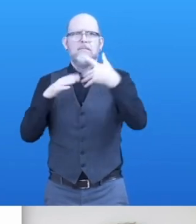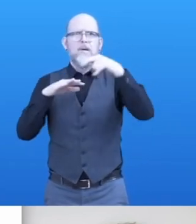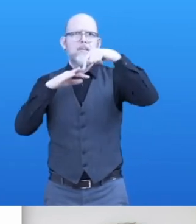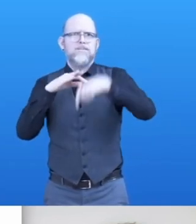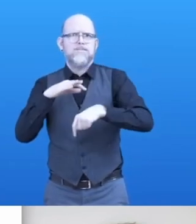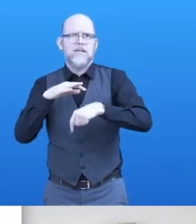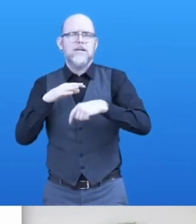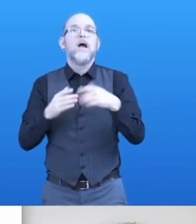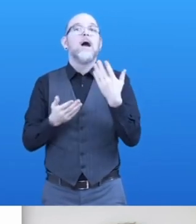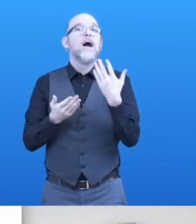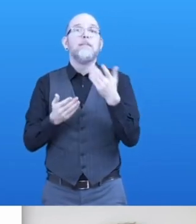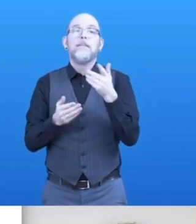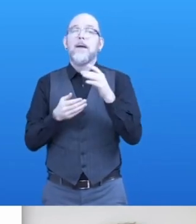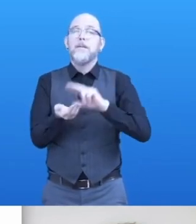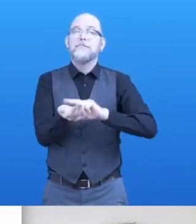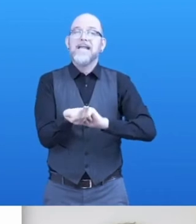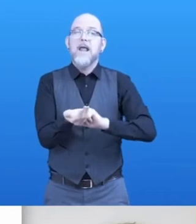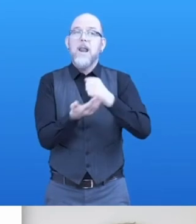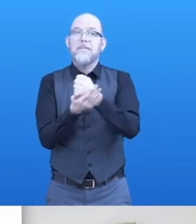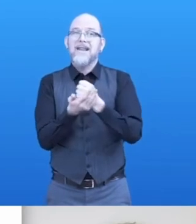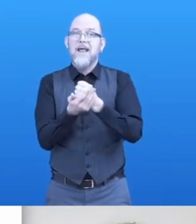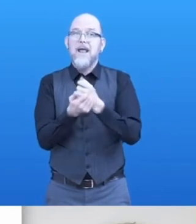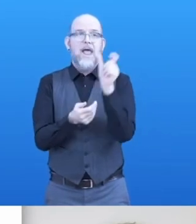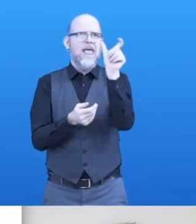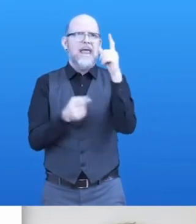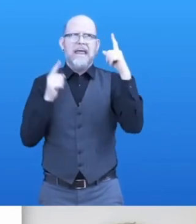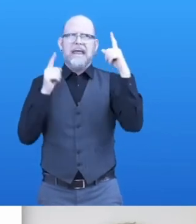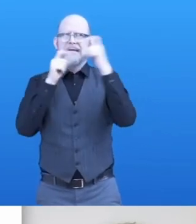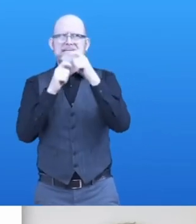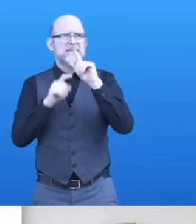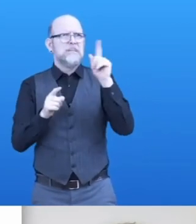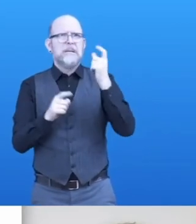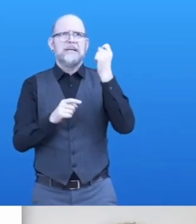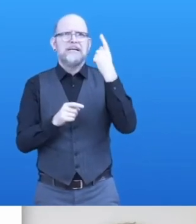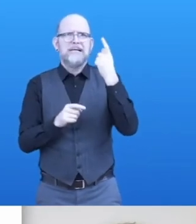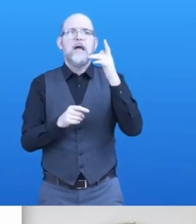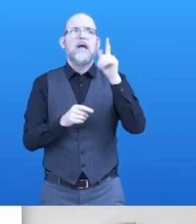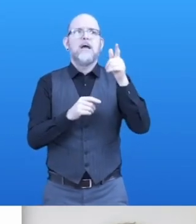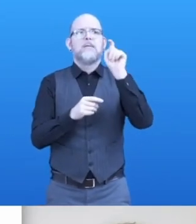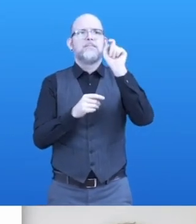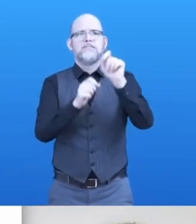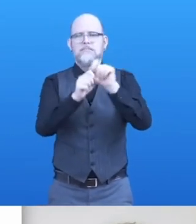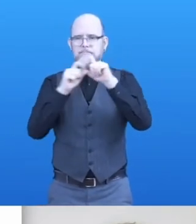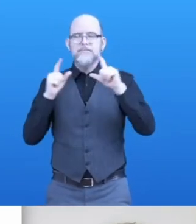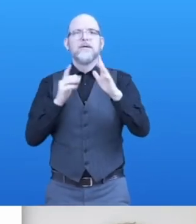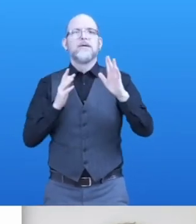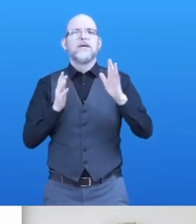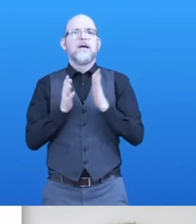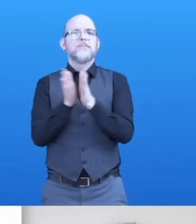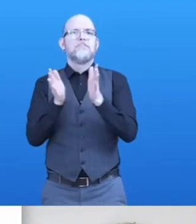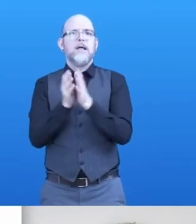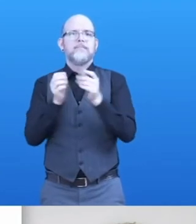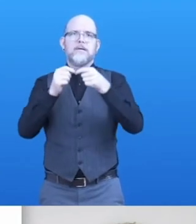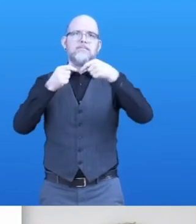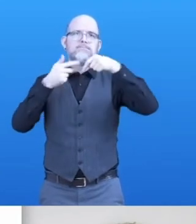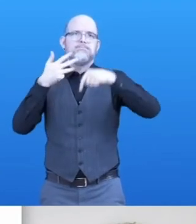All terms that are difficult to understand are explained in sign language. Very often, the description of a single word or expression